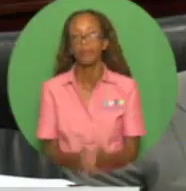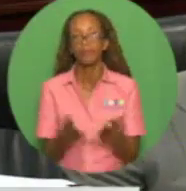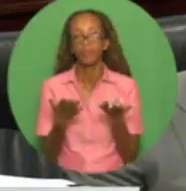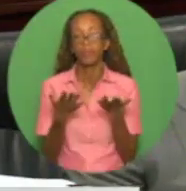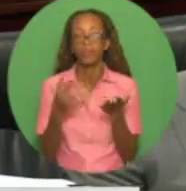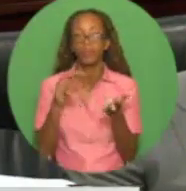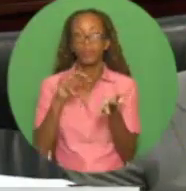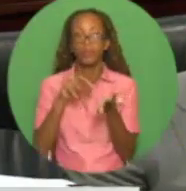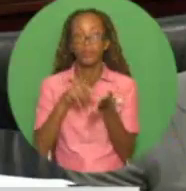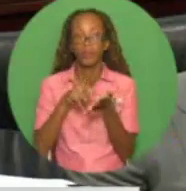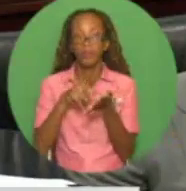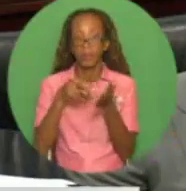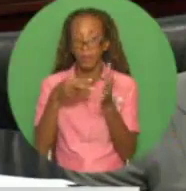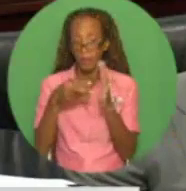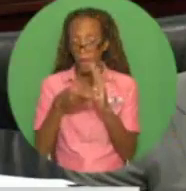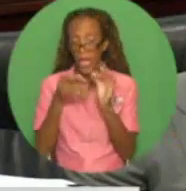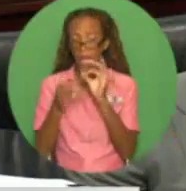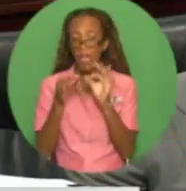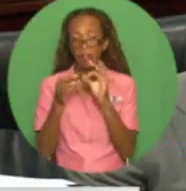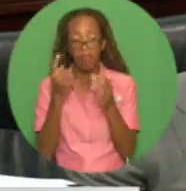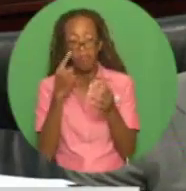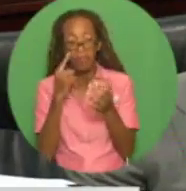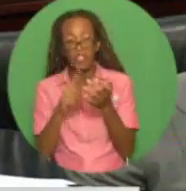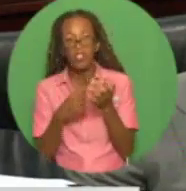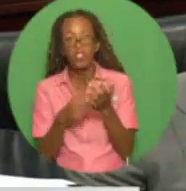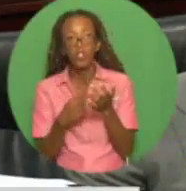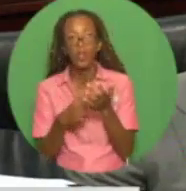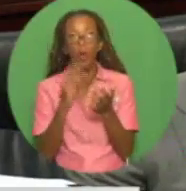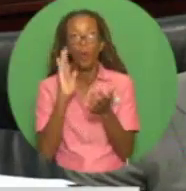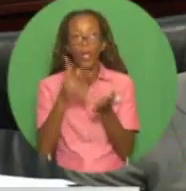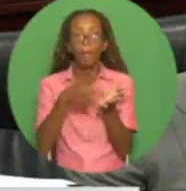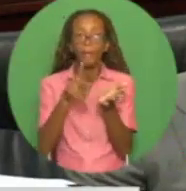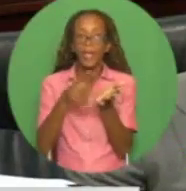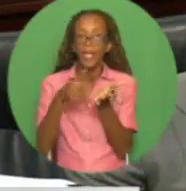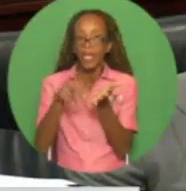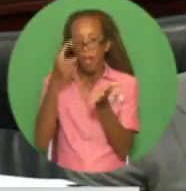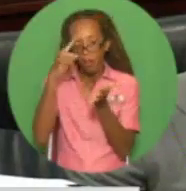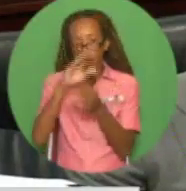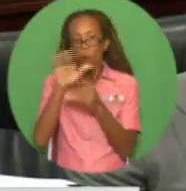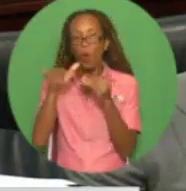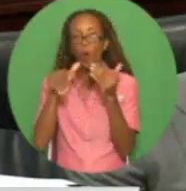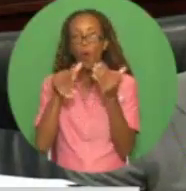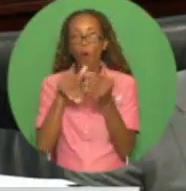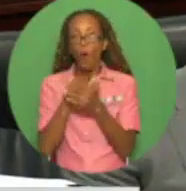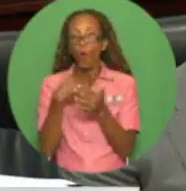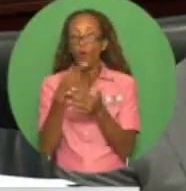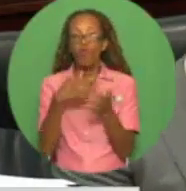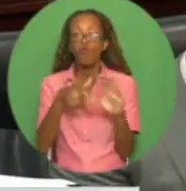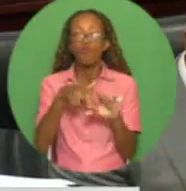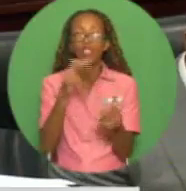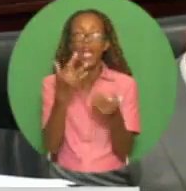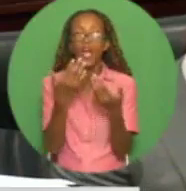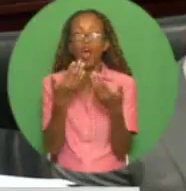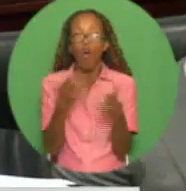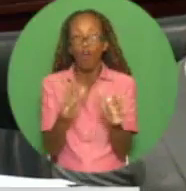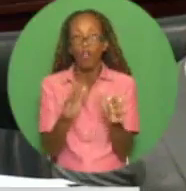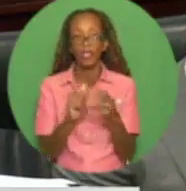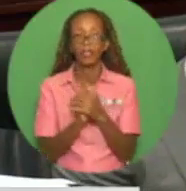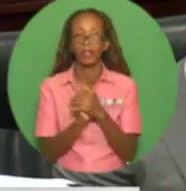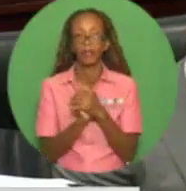according to the latest actuarial valuation, will meet all obligations and liabilities relating to these plans.